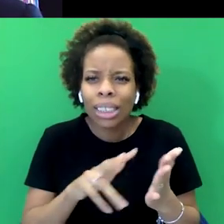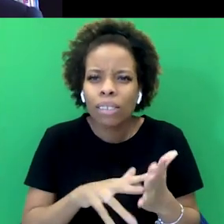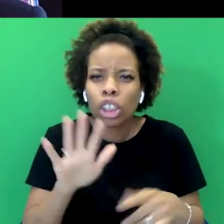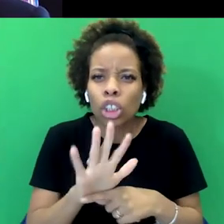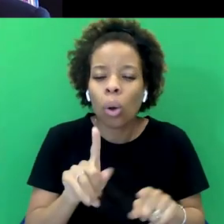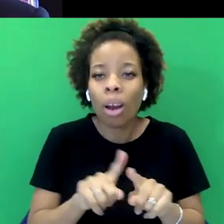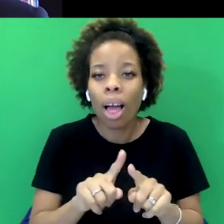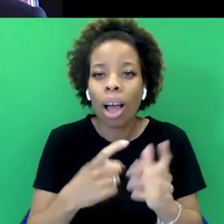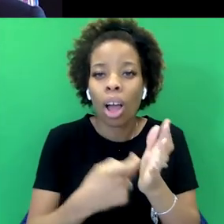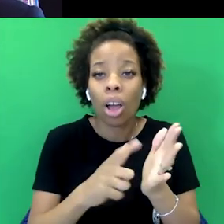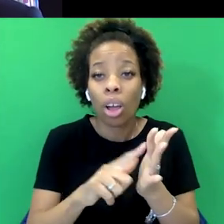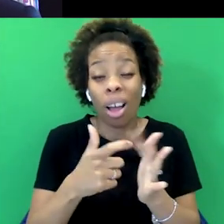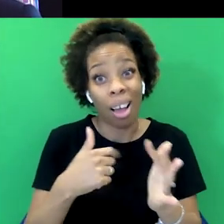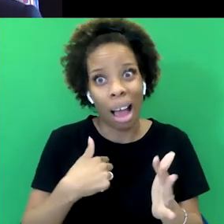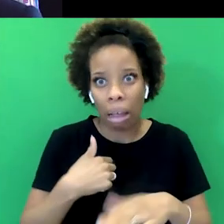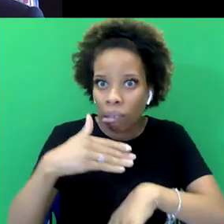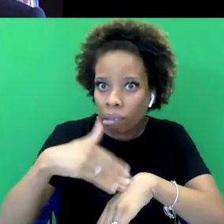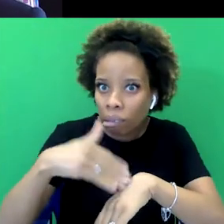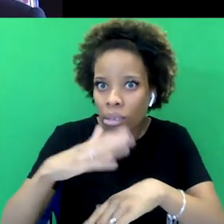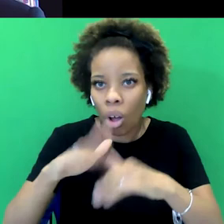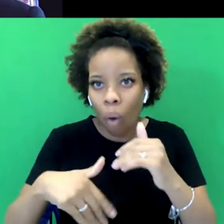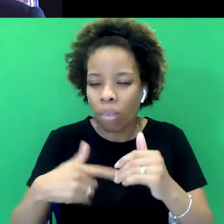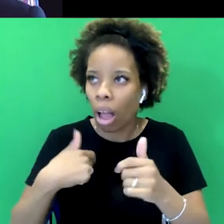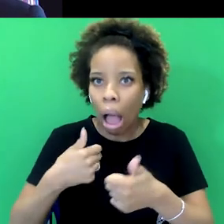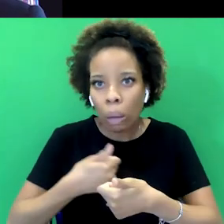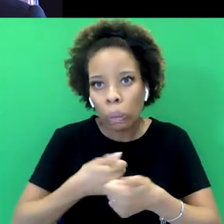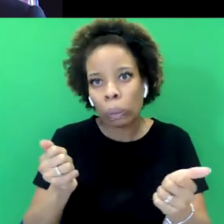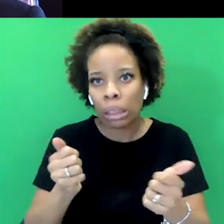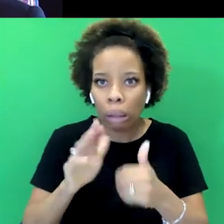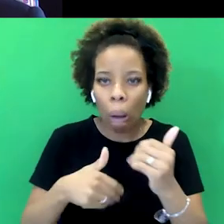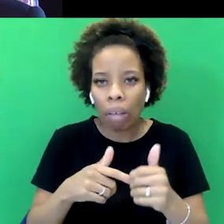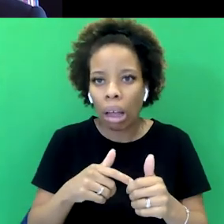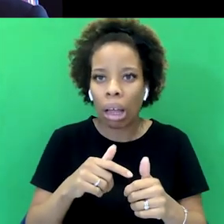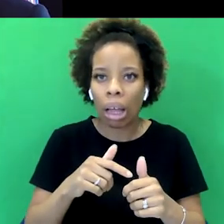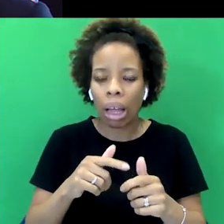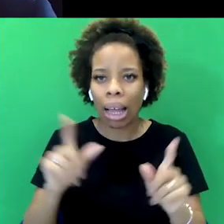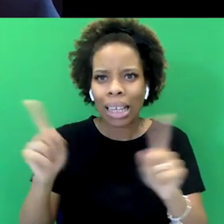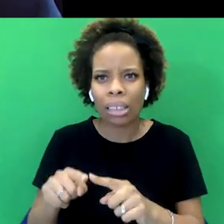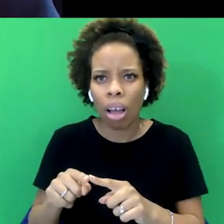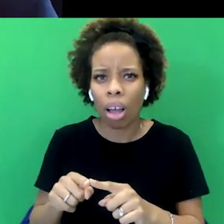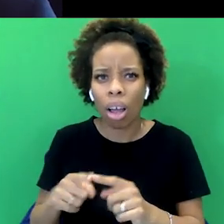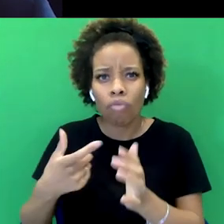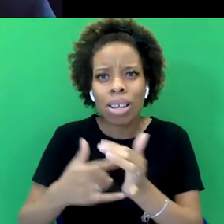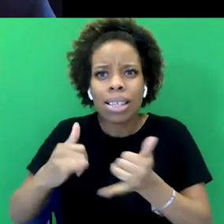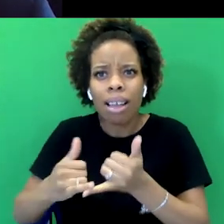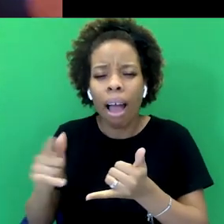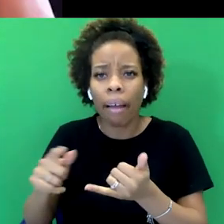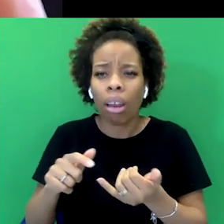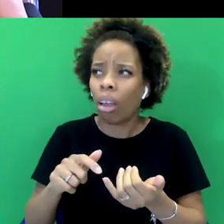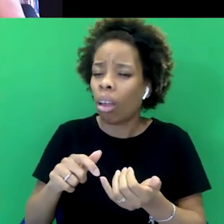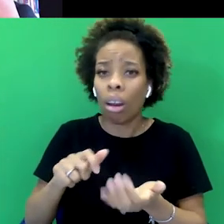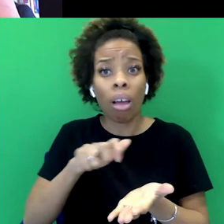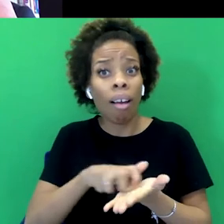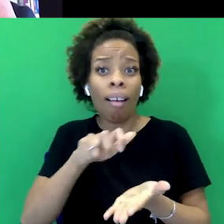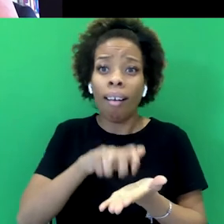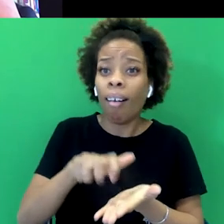Stein. got into trouble for tweeting about him the other day, you know, and the way he talks about India when he's walking around India, it's still